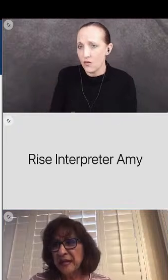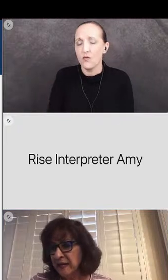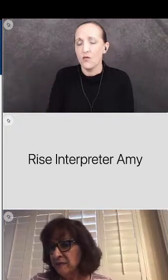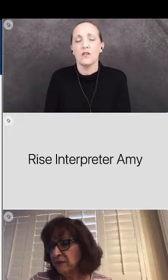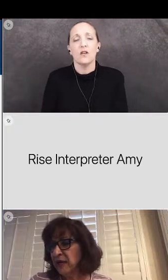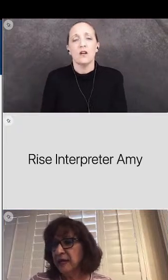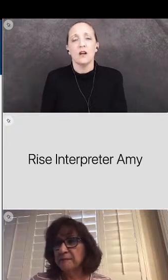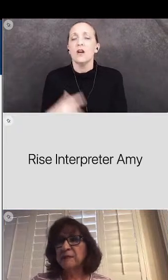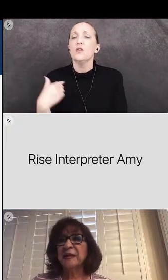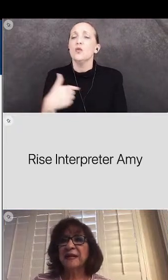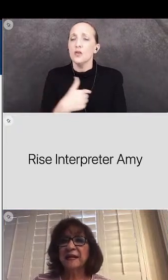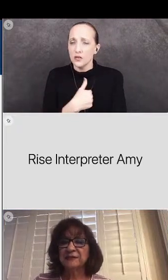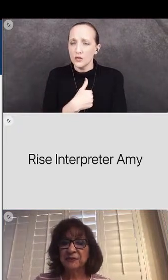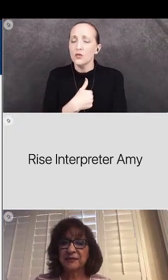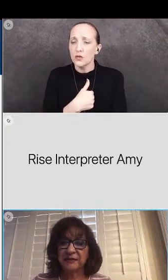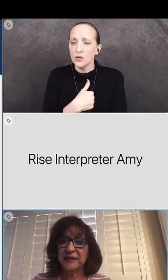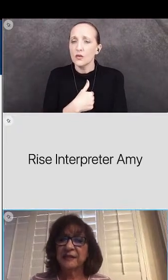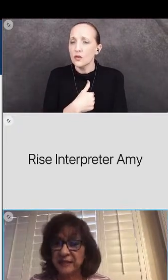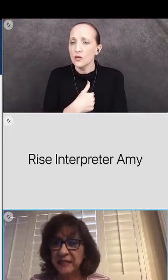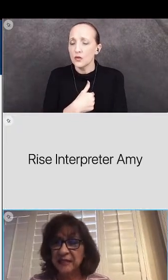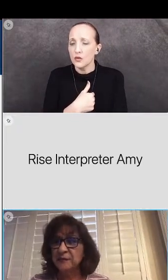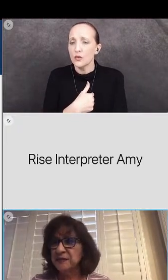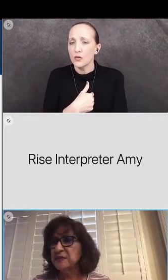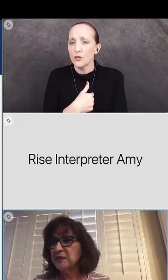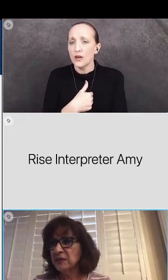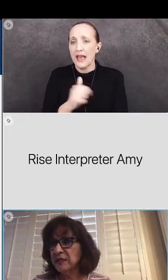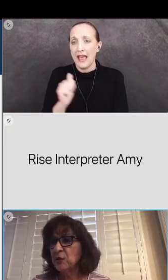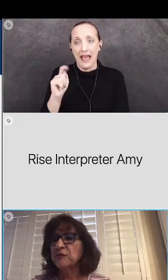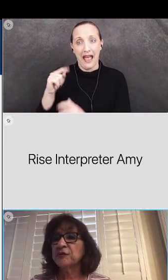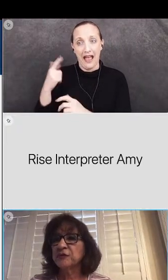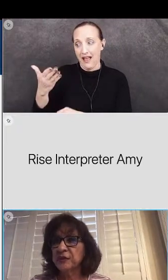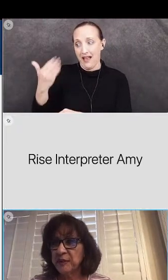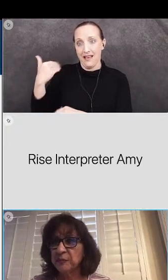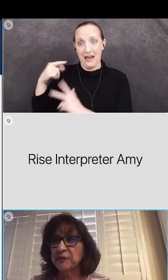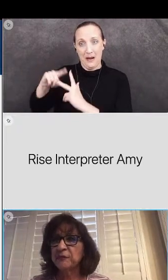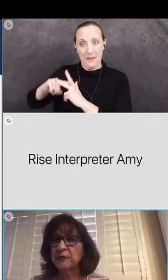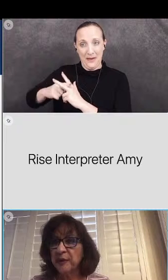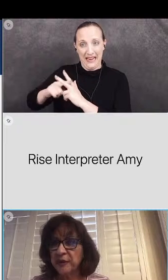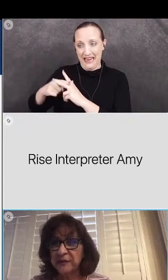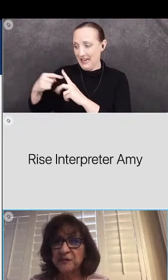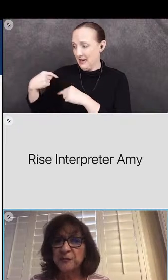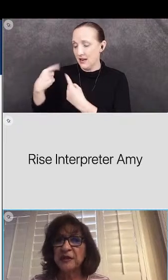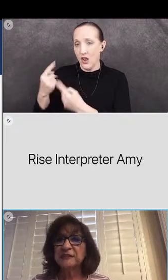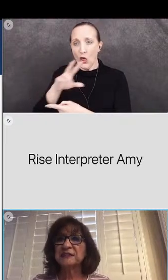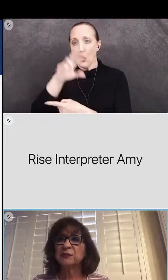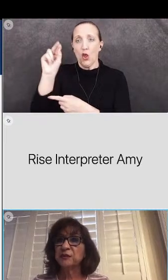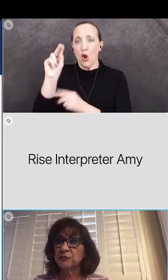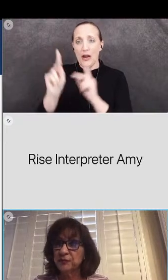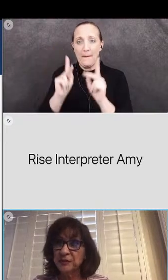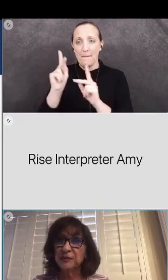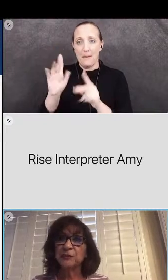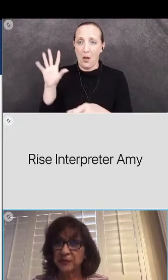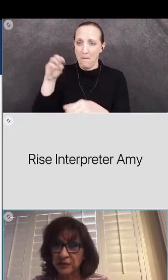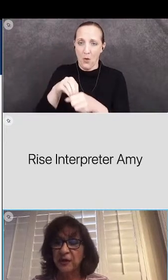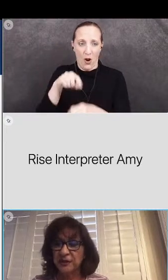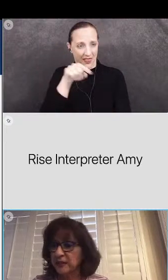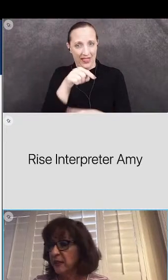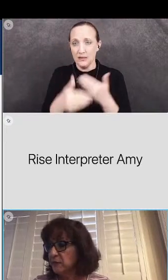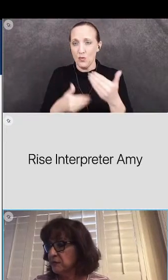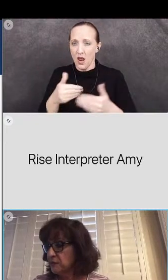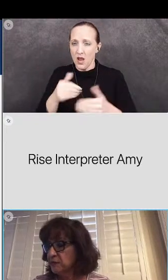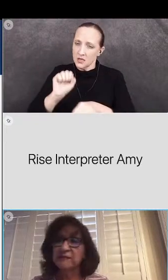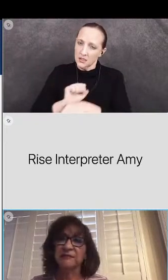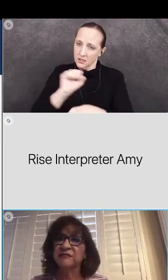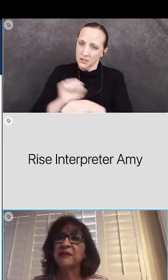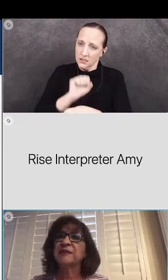So we have, as, as, the beginning, was, you know, I think over 30 people that were a part of this process and we really worked